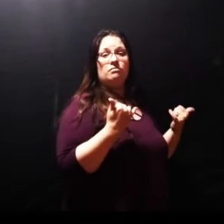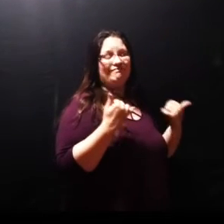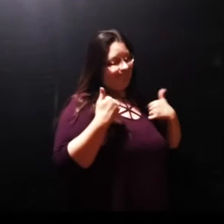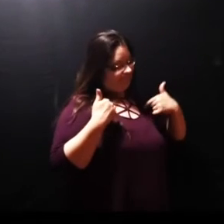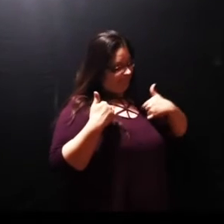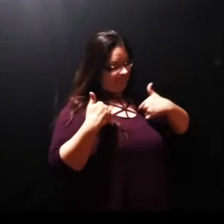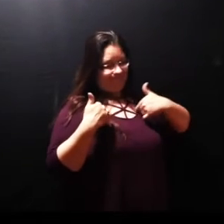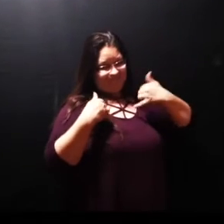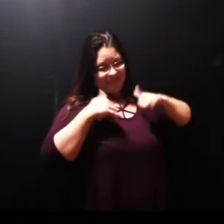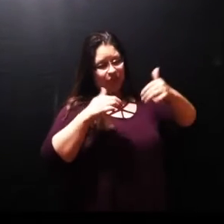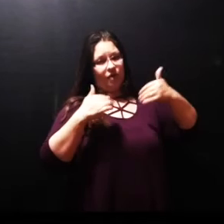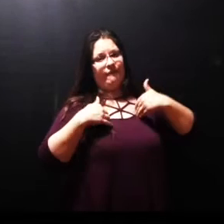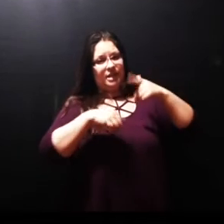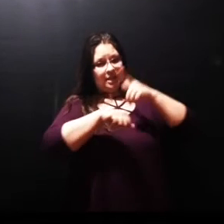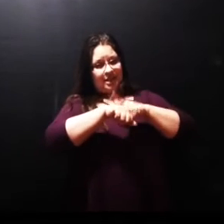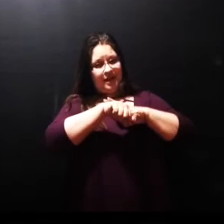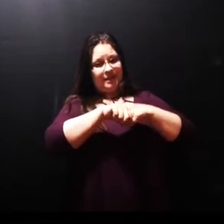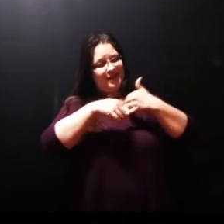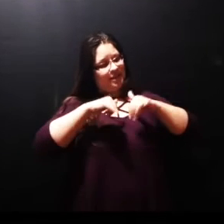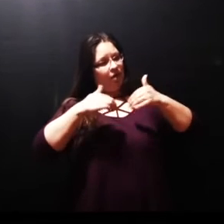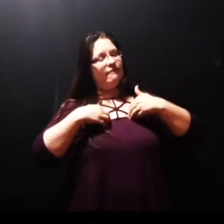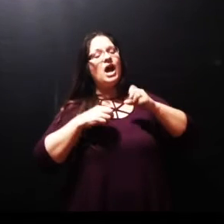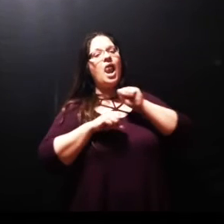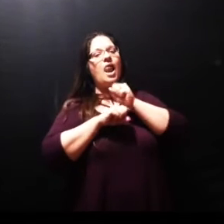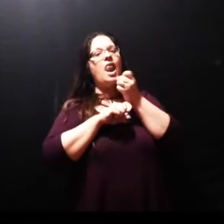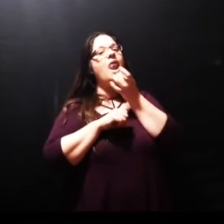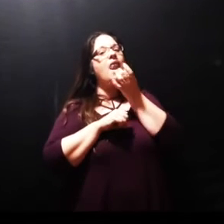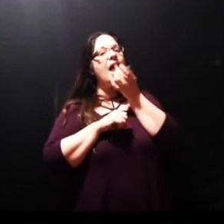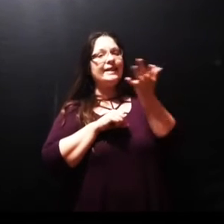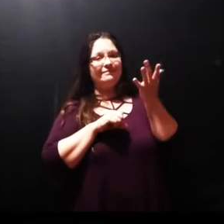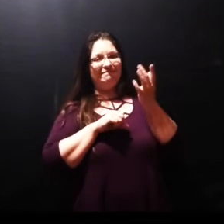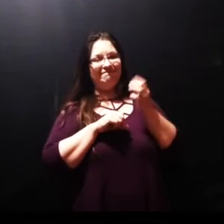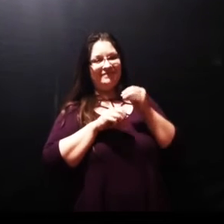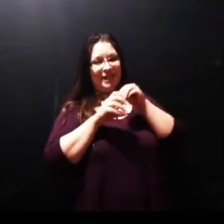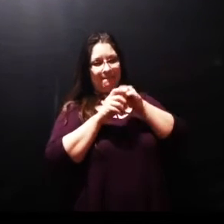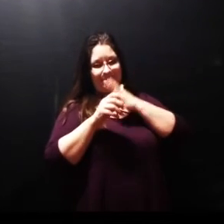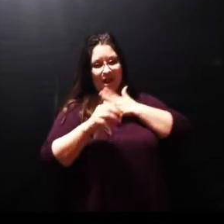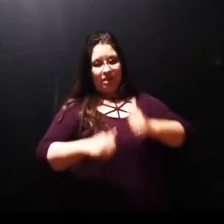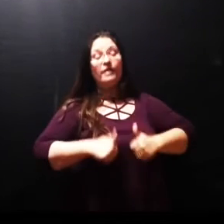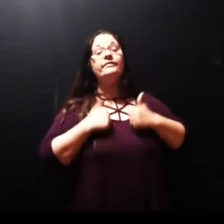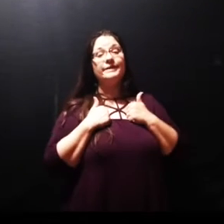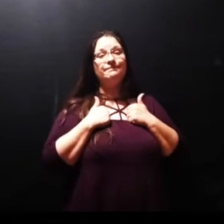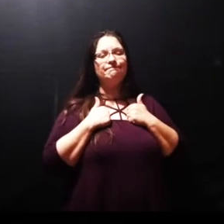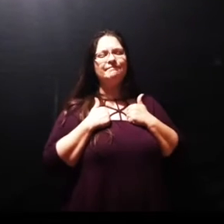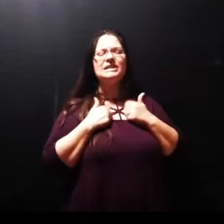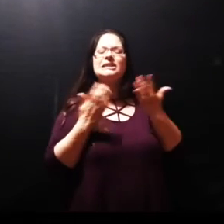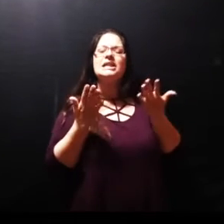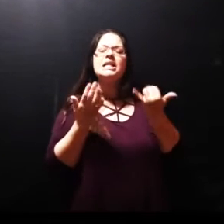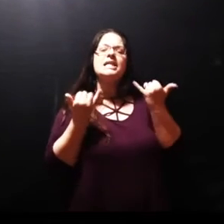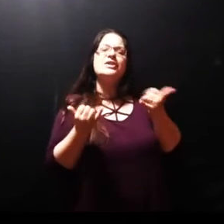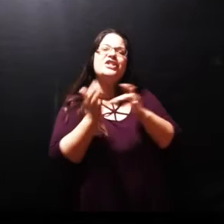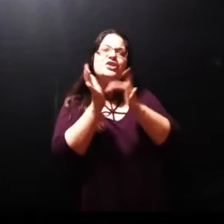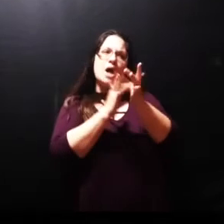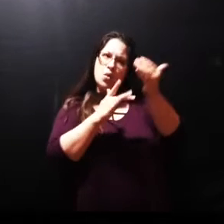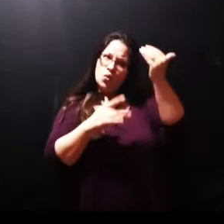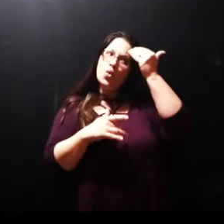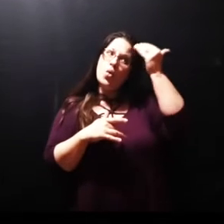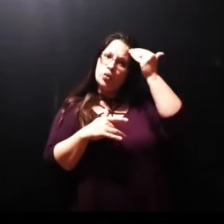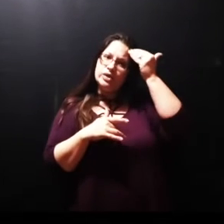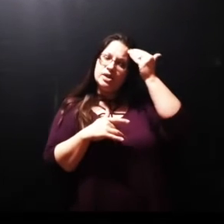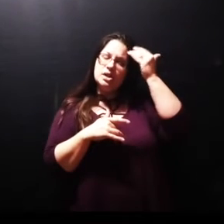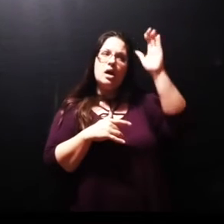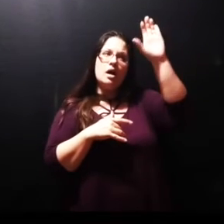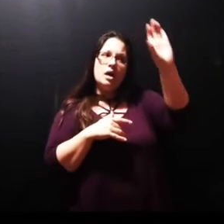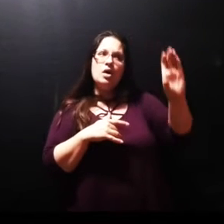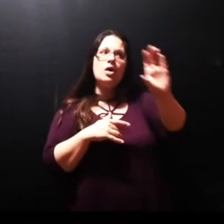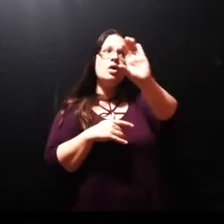the light is still shining I still have time Jesus knows the cross is very close the cross is closing in to a